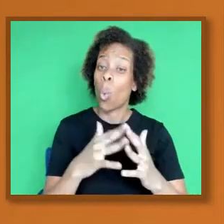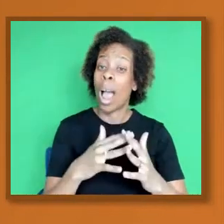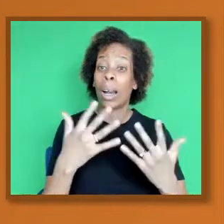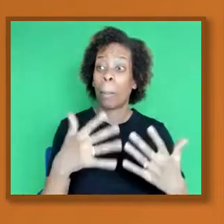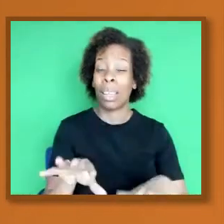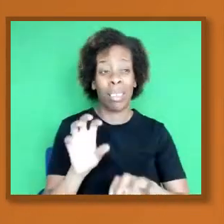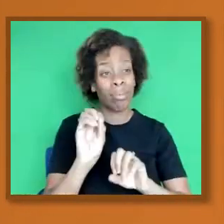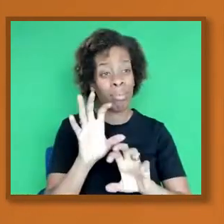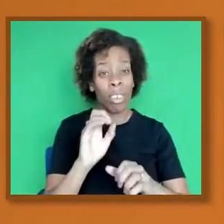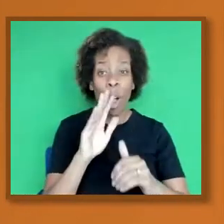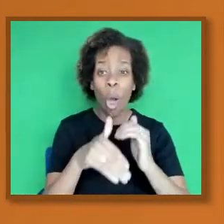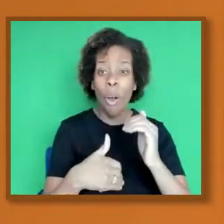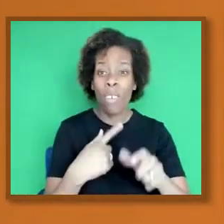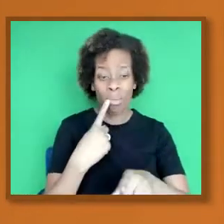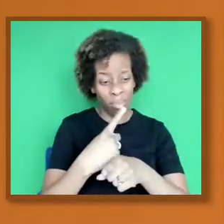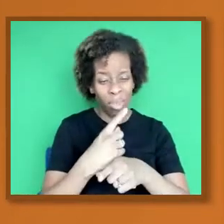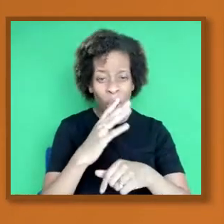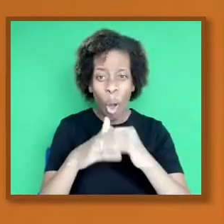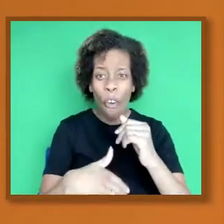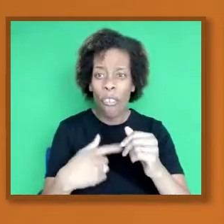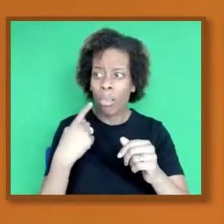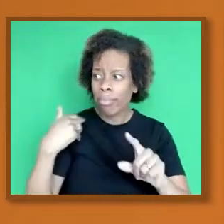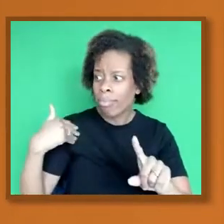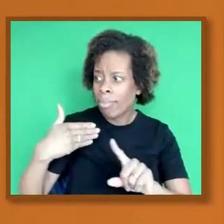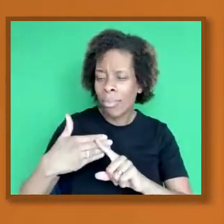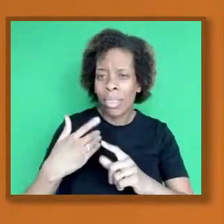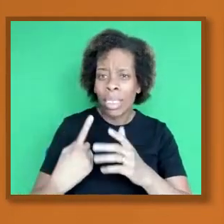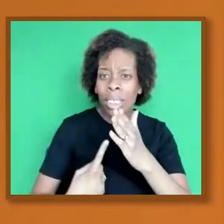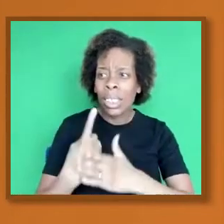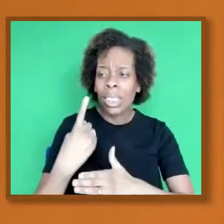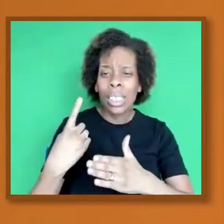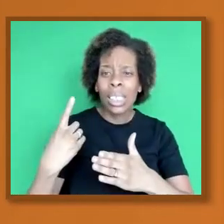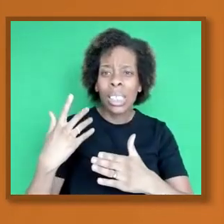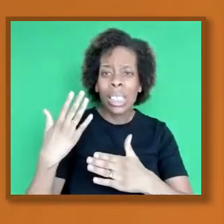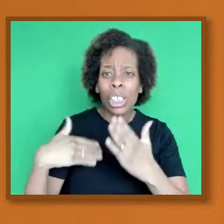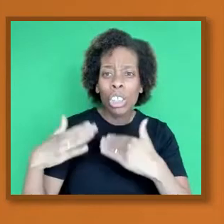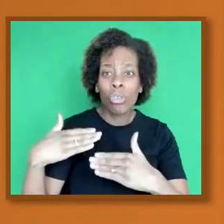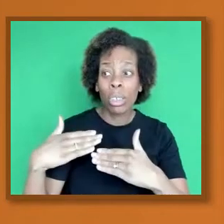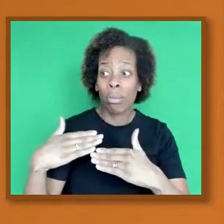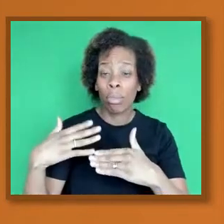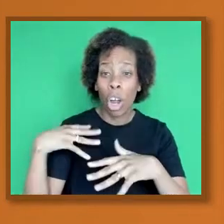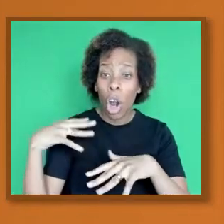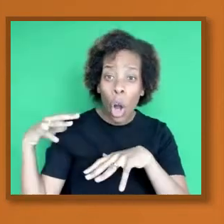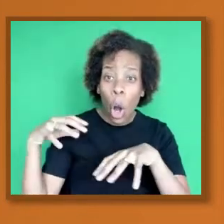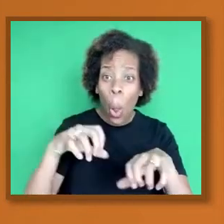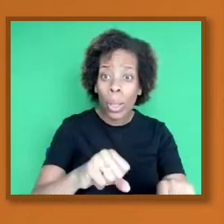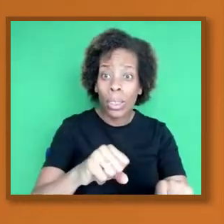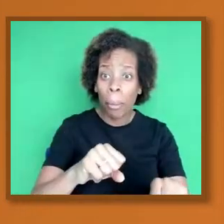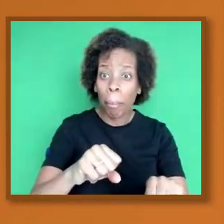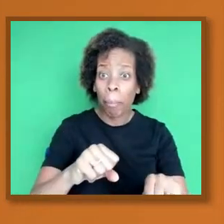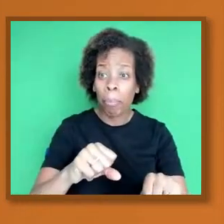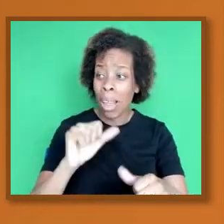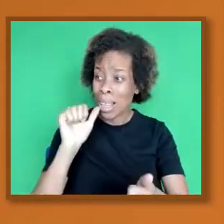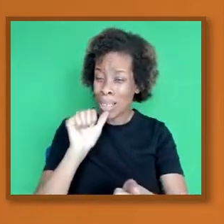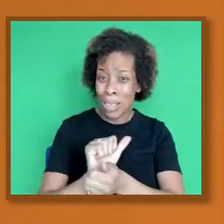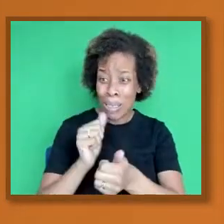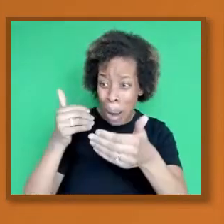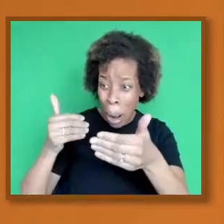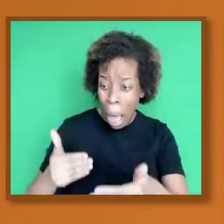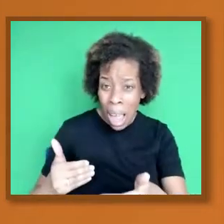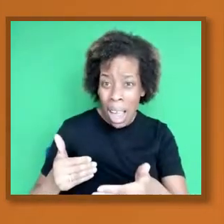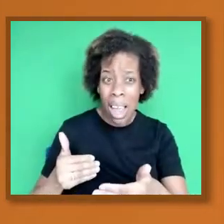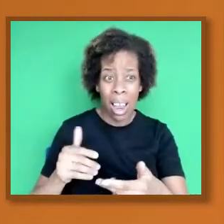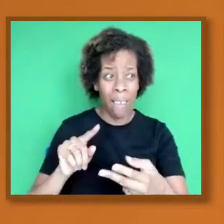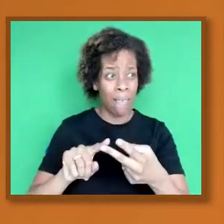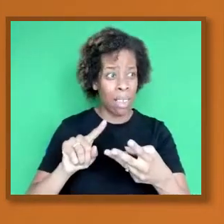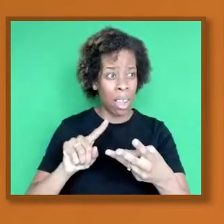enslavement, colonialism, second class treatment, that's the context in which we come